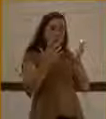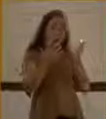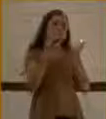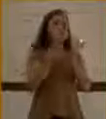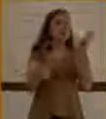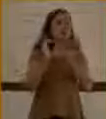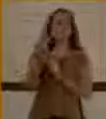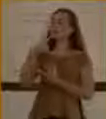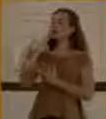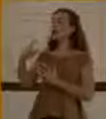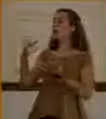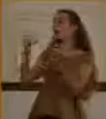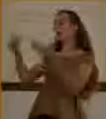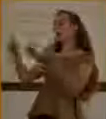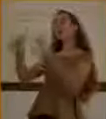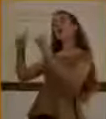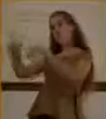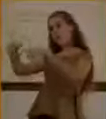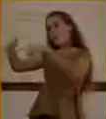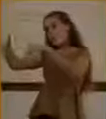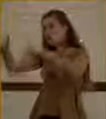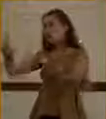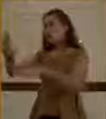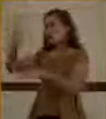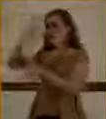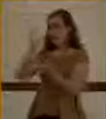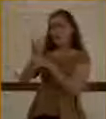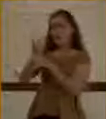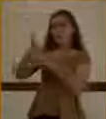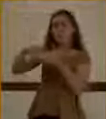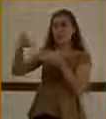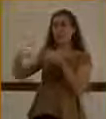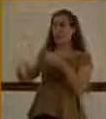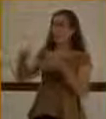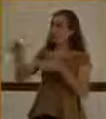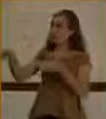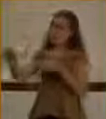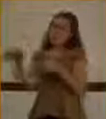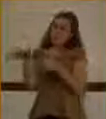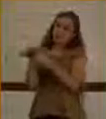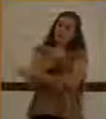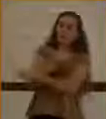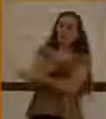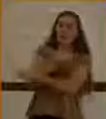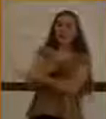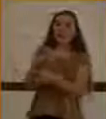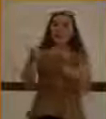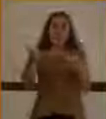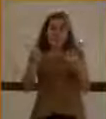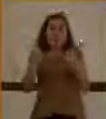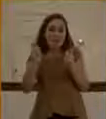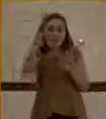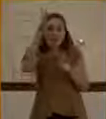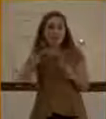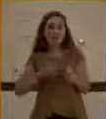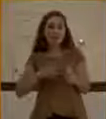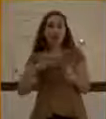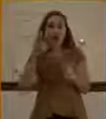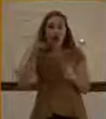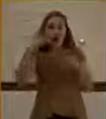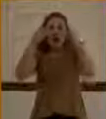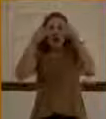way, thy faith has made thee whole. And immediately he received his sight and followed Jesus in